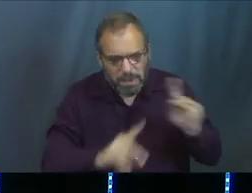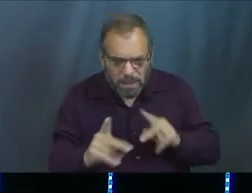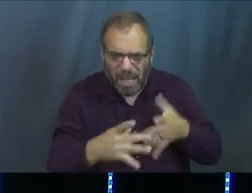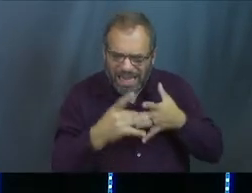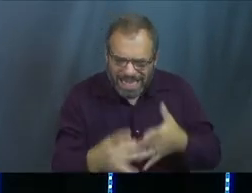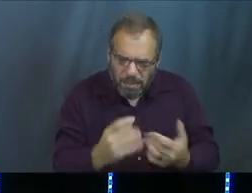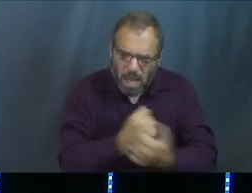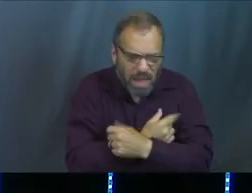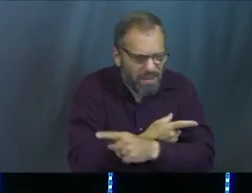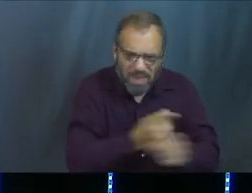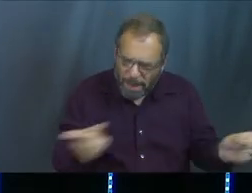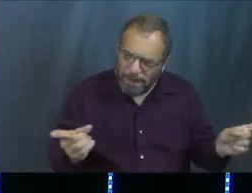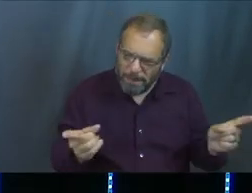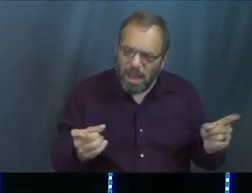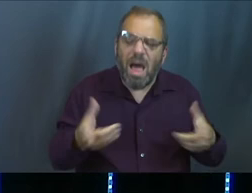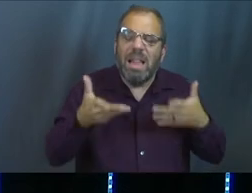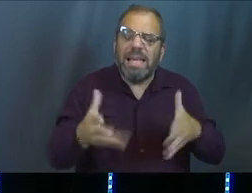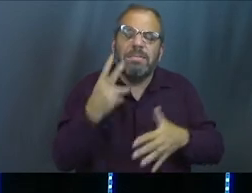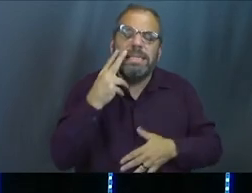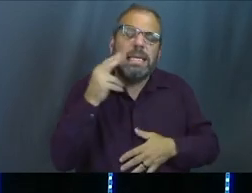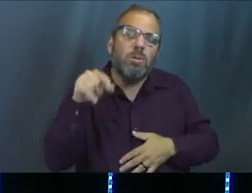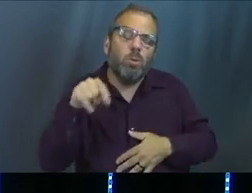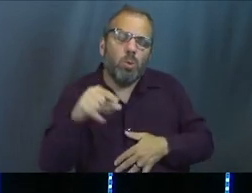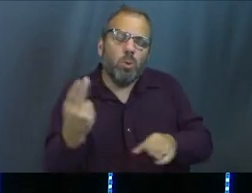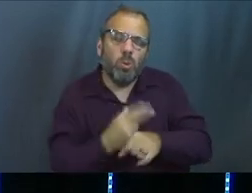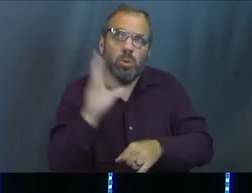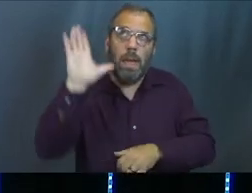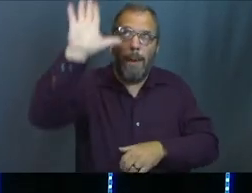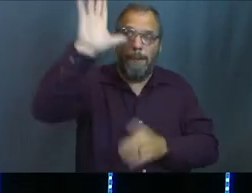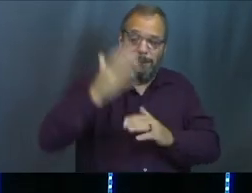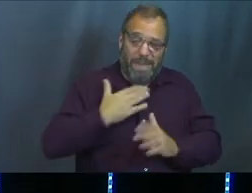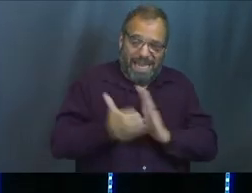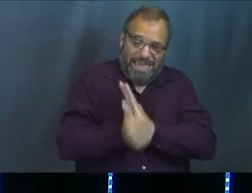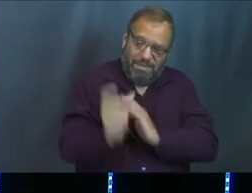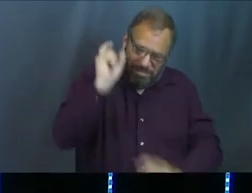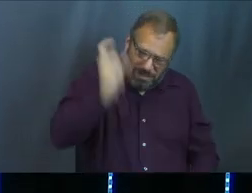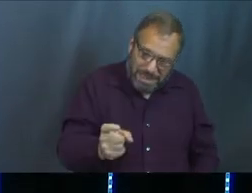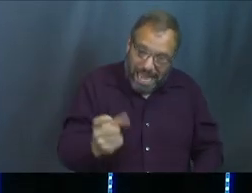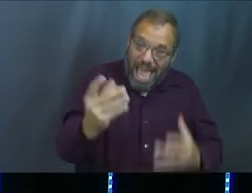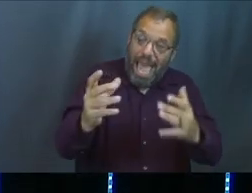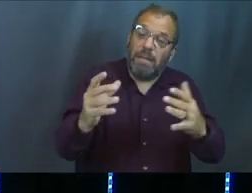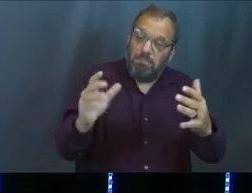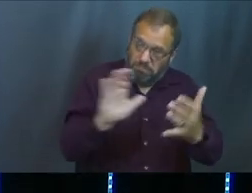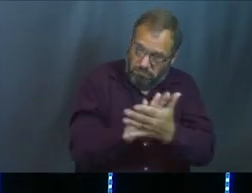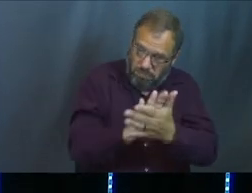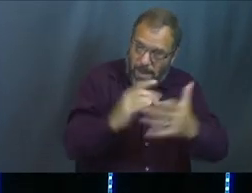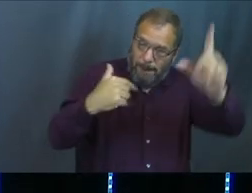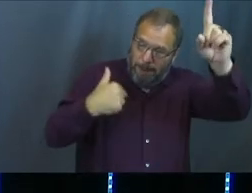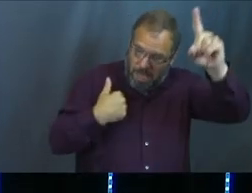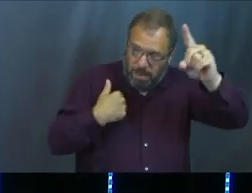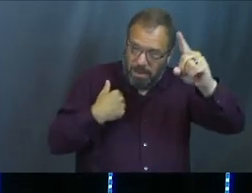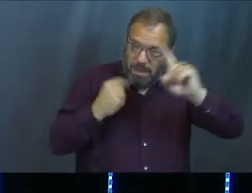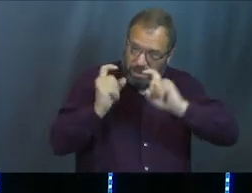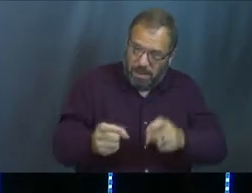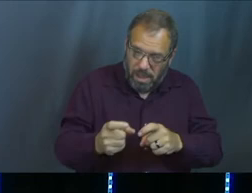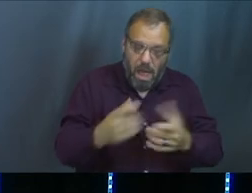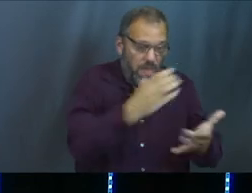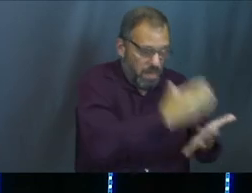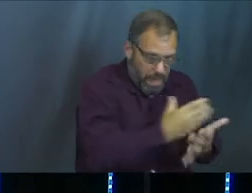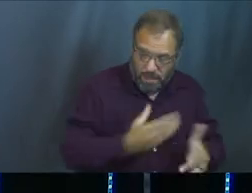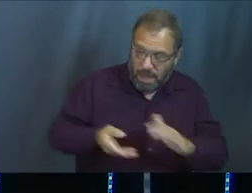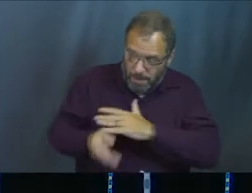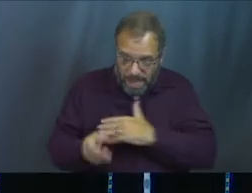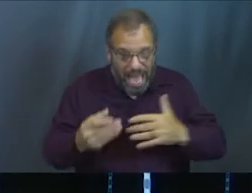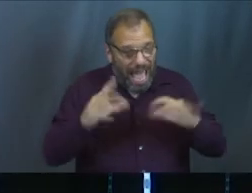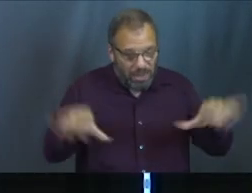Lead them. Love on them. Let them see how you use the gifts that I've given you and give me glory for us that they know these come from me, right? The cupbearer and the